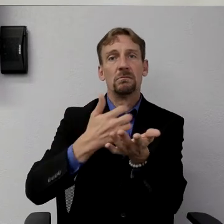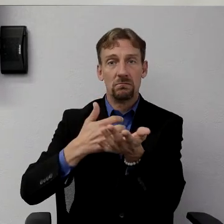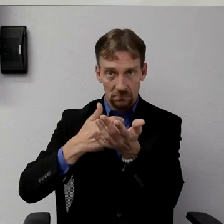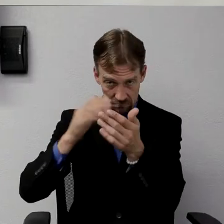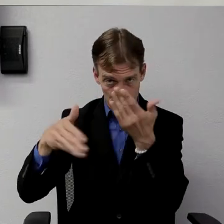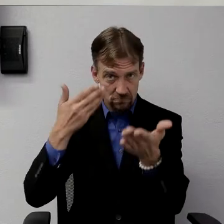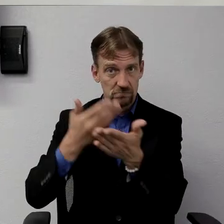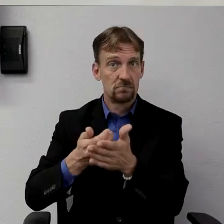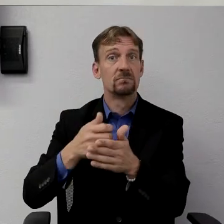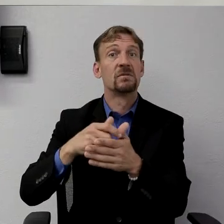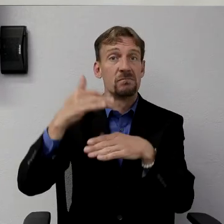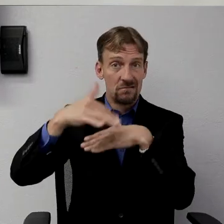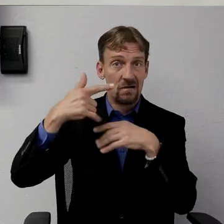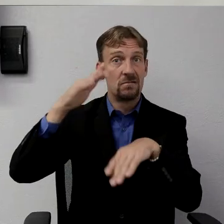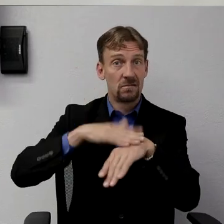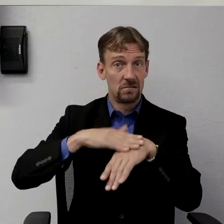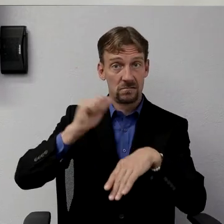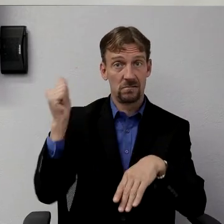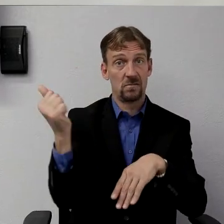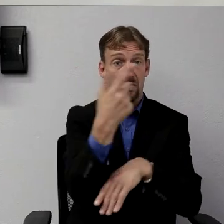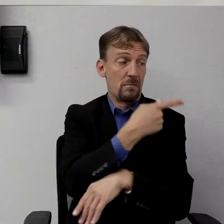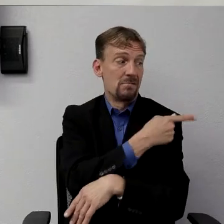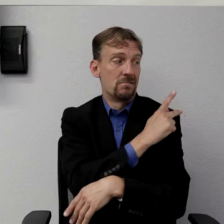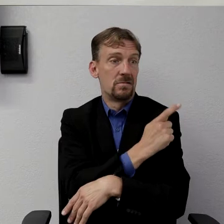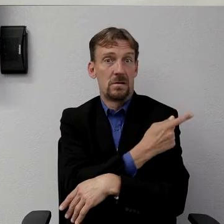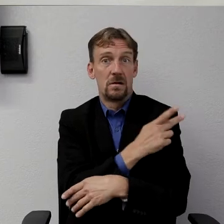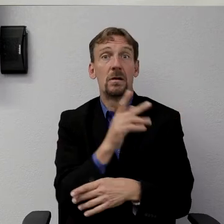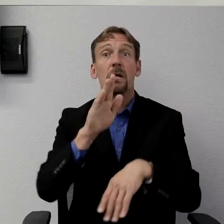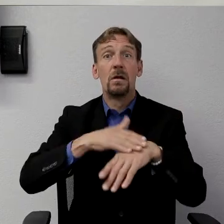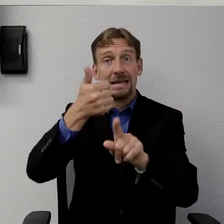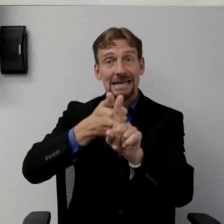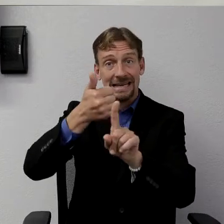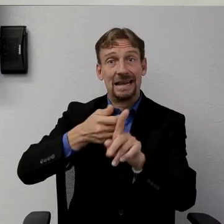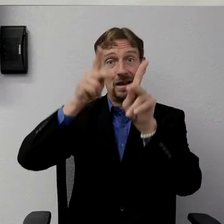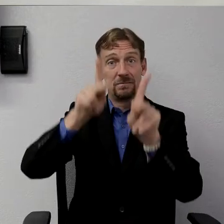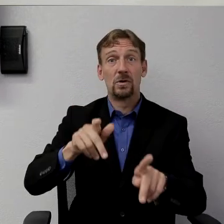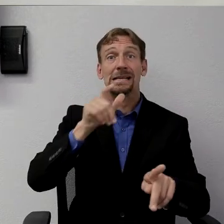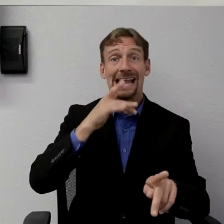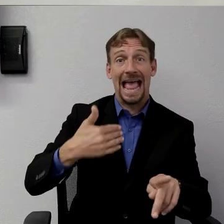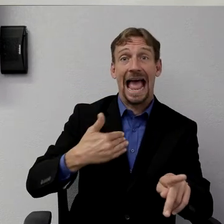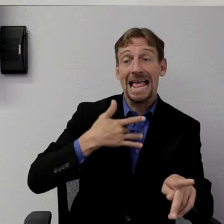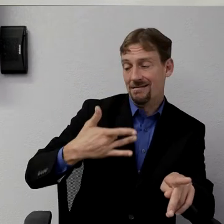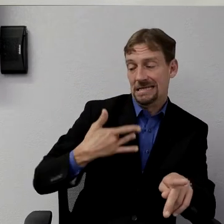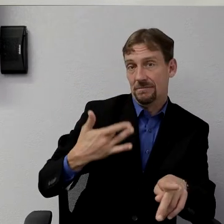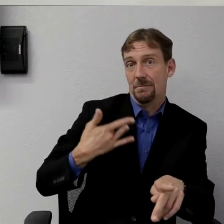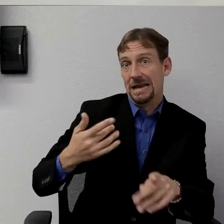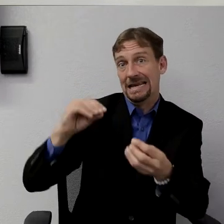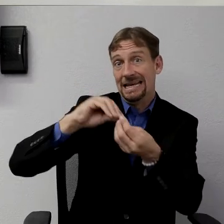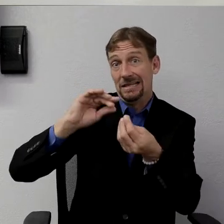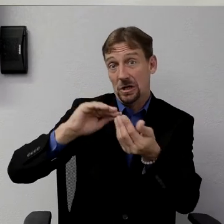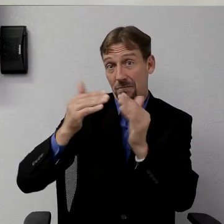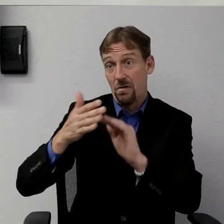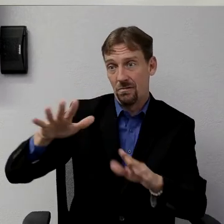patient that, yes, every person that is symptomatic out there in the community. We will continue to work